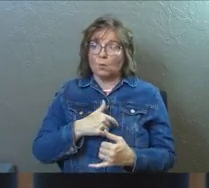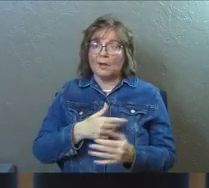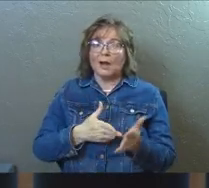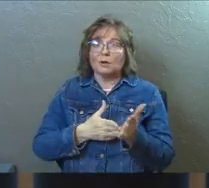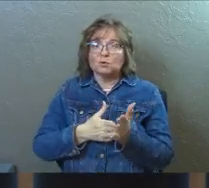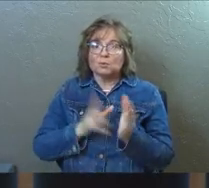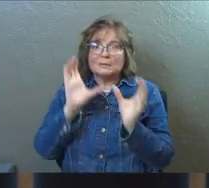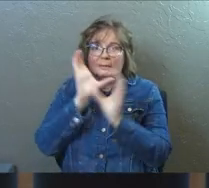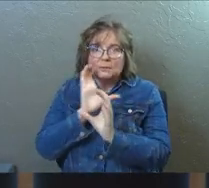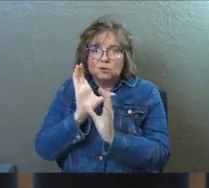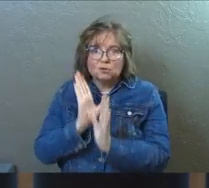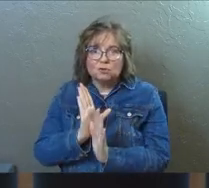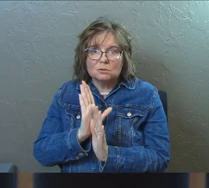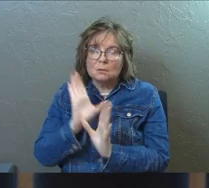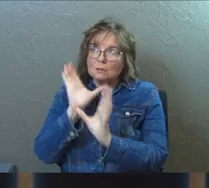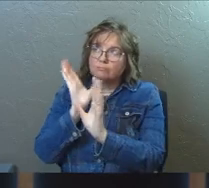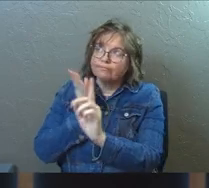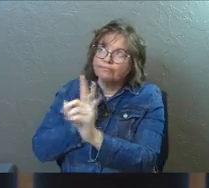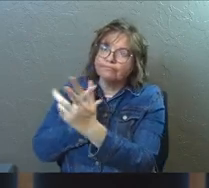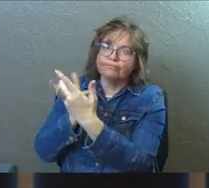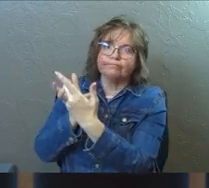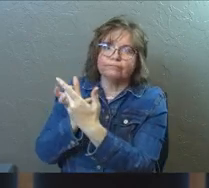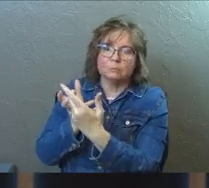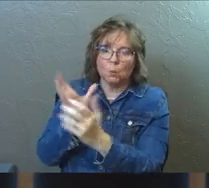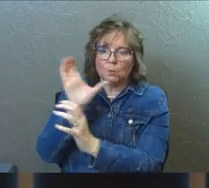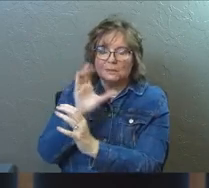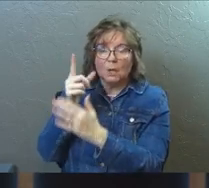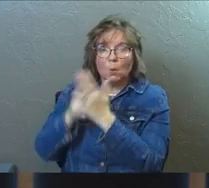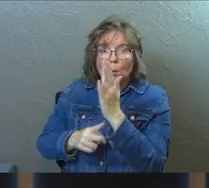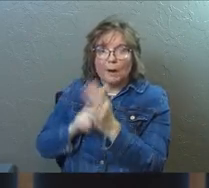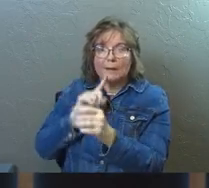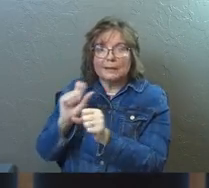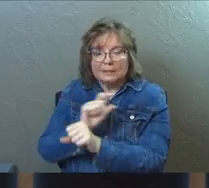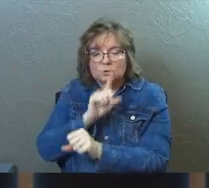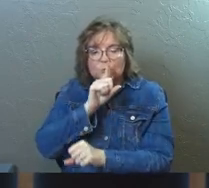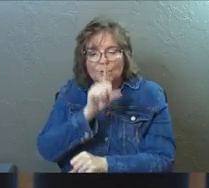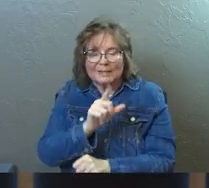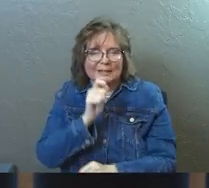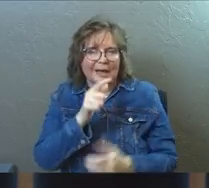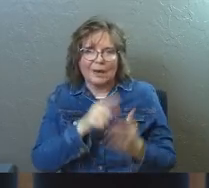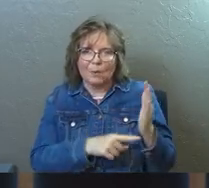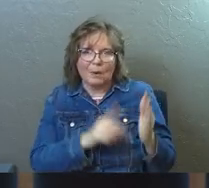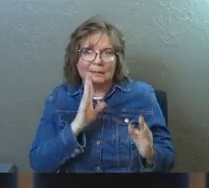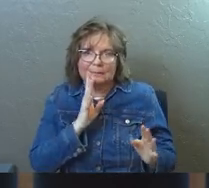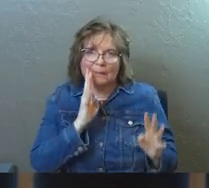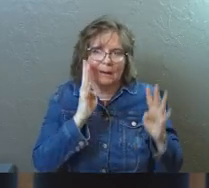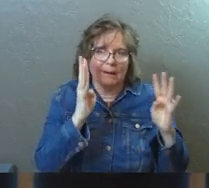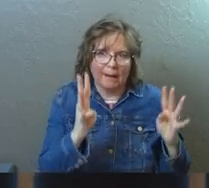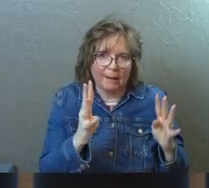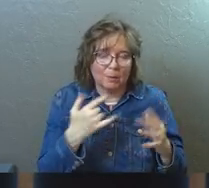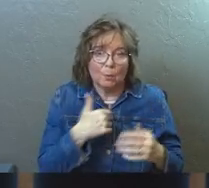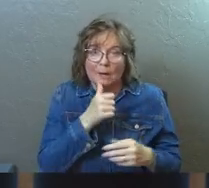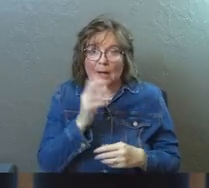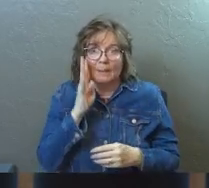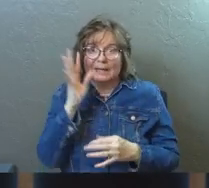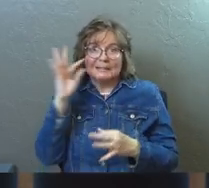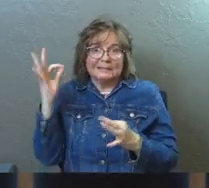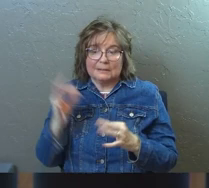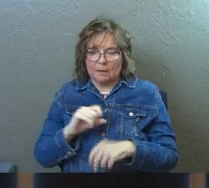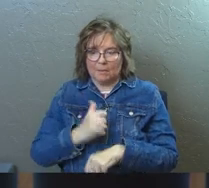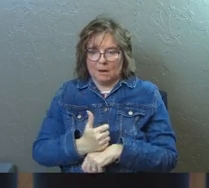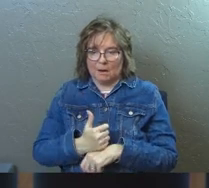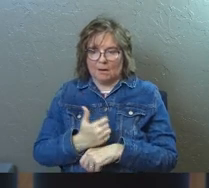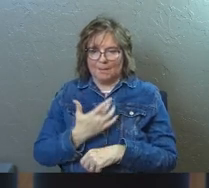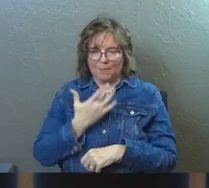is we are truth seekers. We're seeking what is real, not what is made up, and we're not making decisions